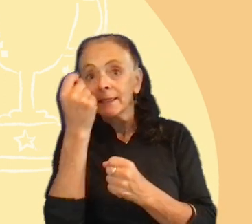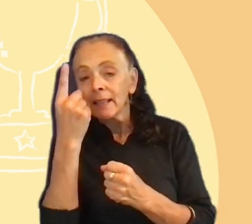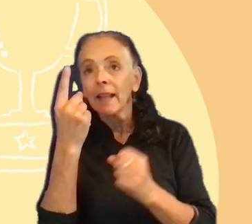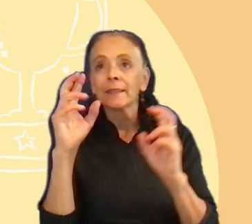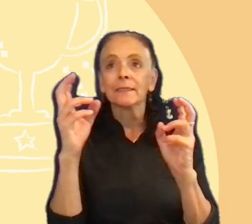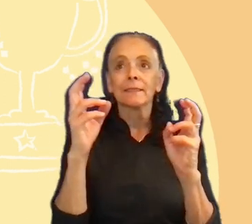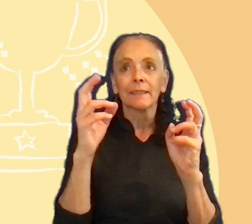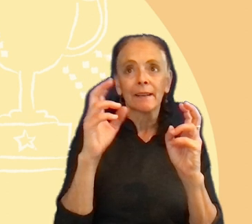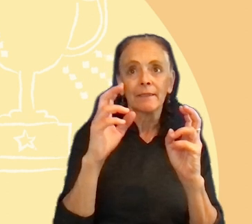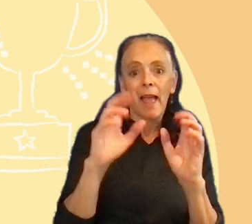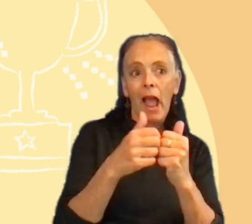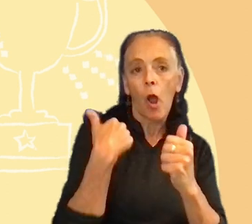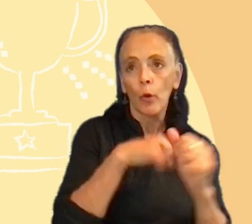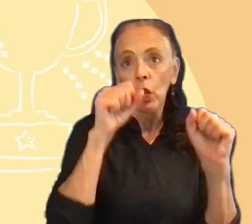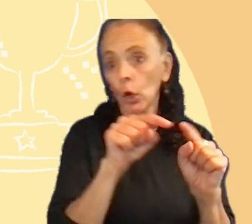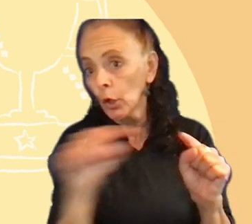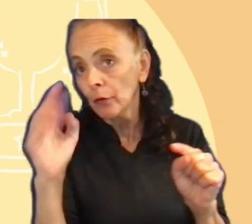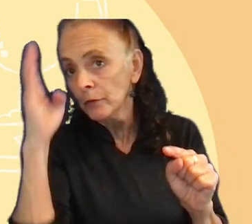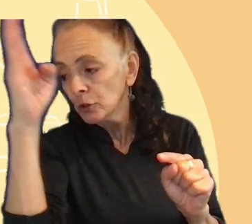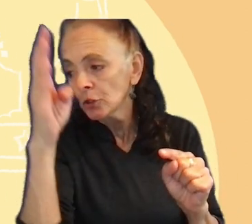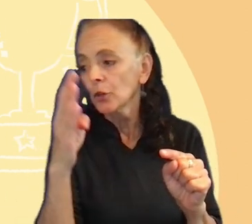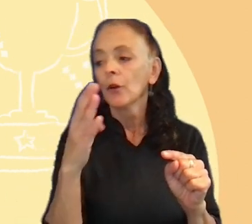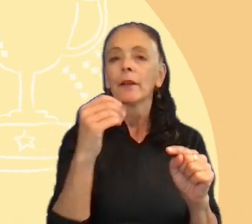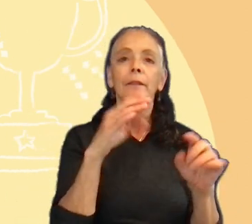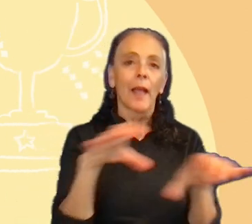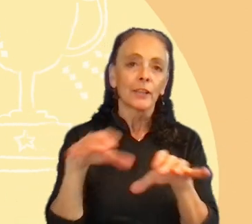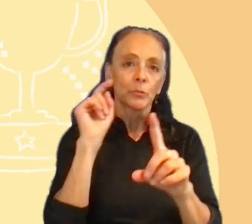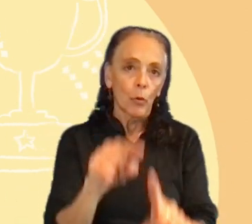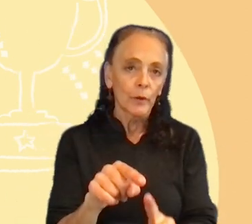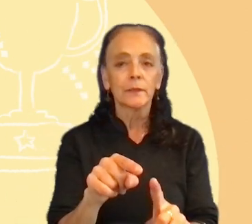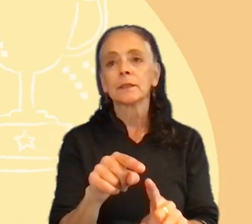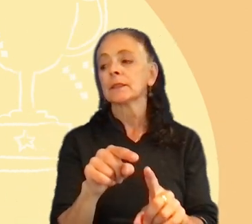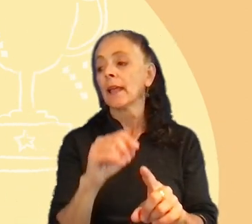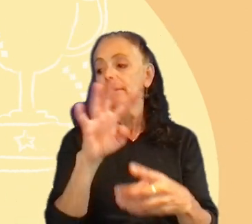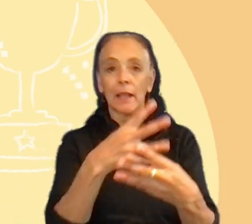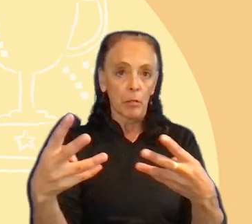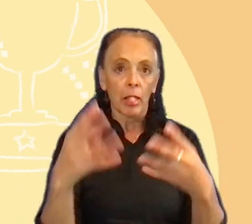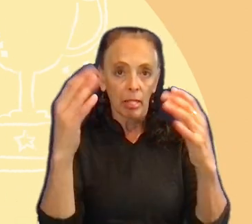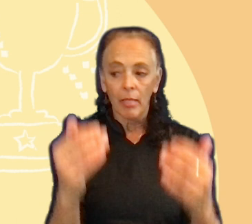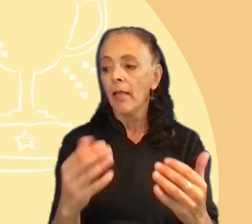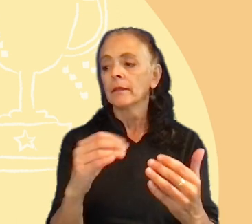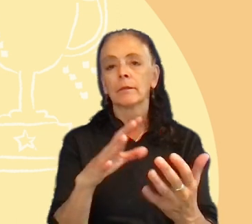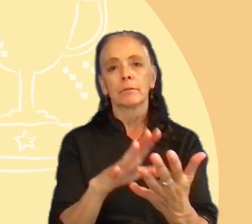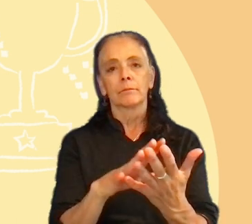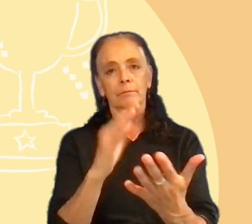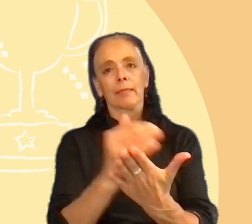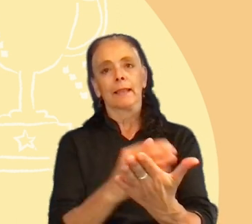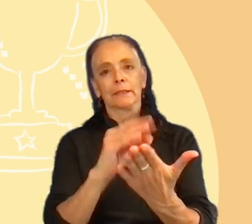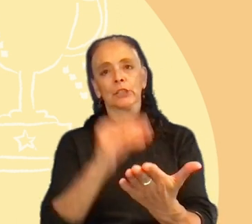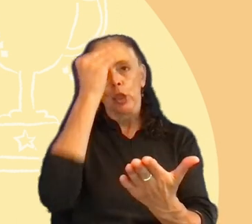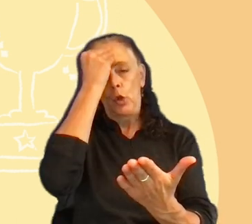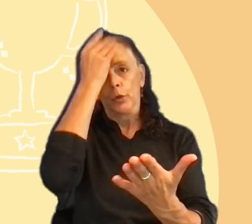relating these findings and action points for the team. And also, created these lessons learned to have lessons that we shared with other